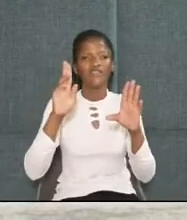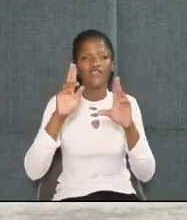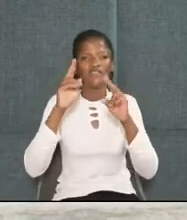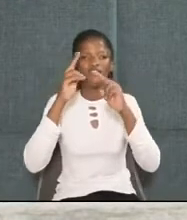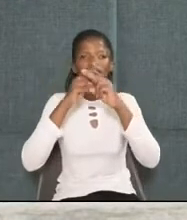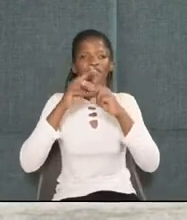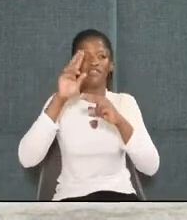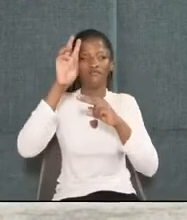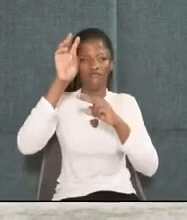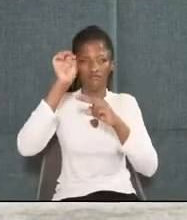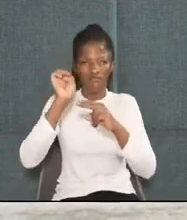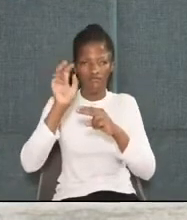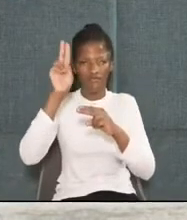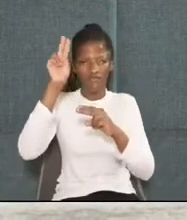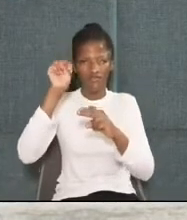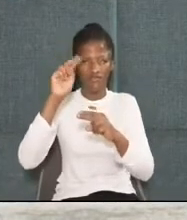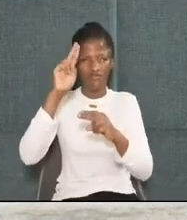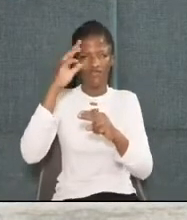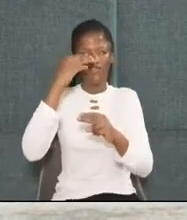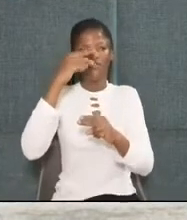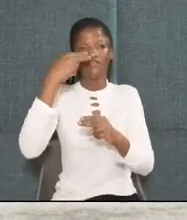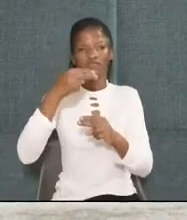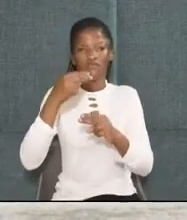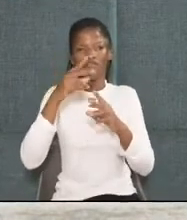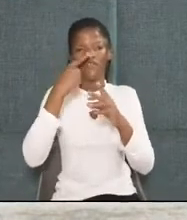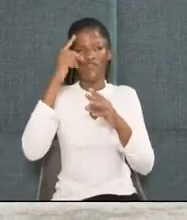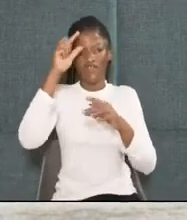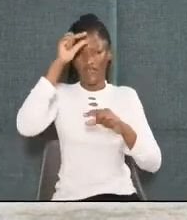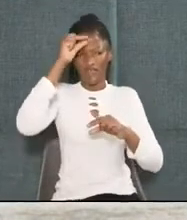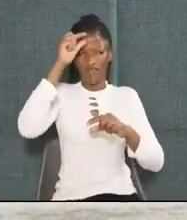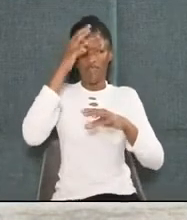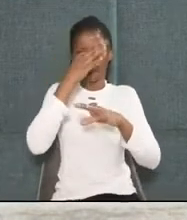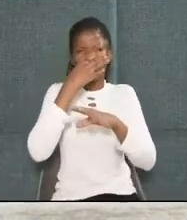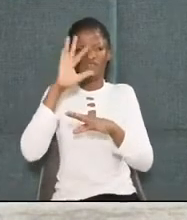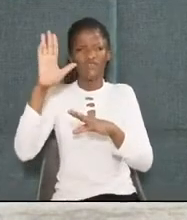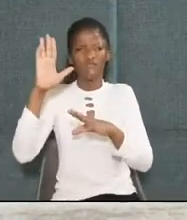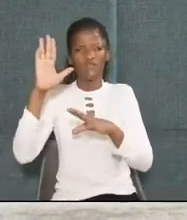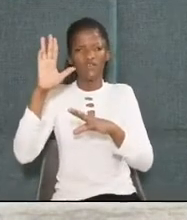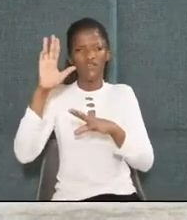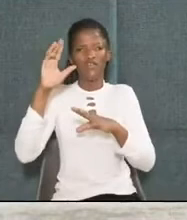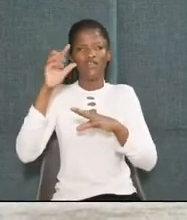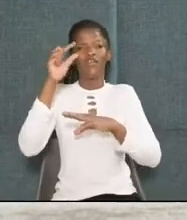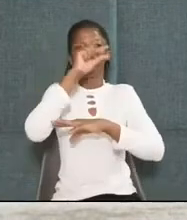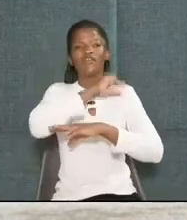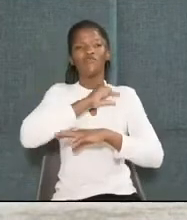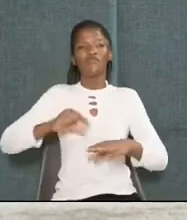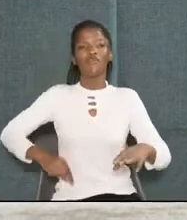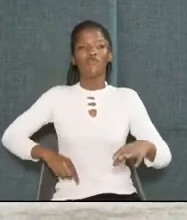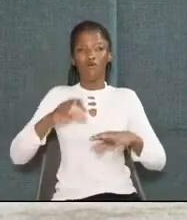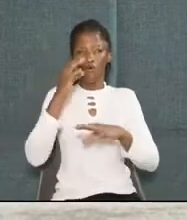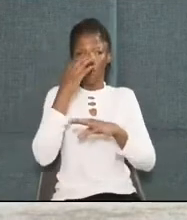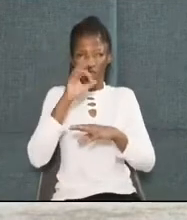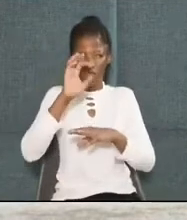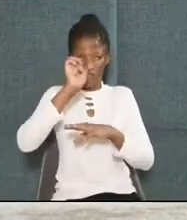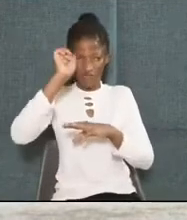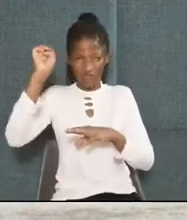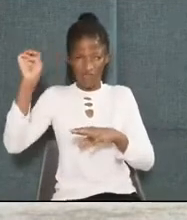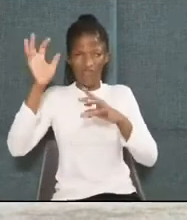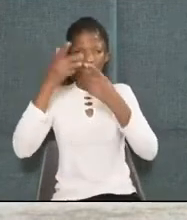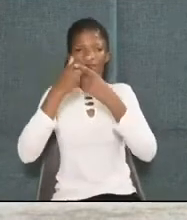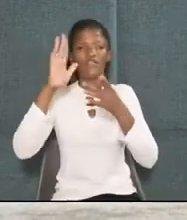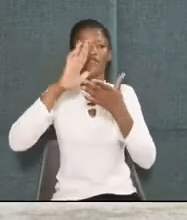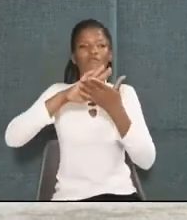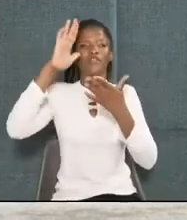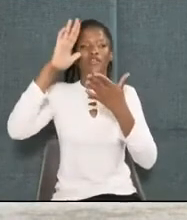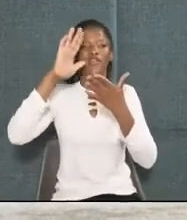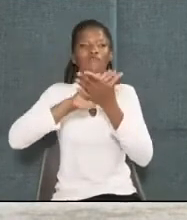from the land of Ethiopia. He is the finance minister for the government of Candace, the Queen of Ethiopians. But most of all, he too can become